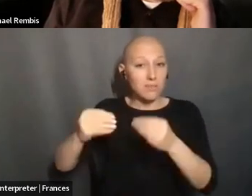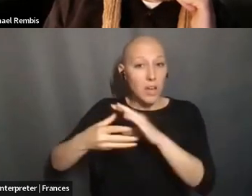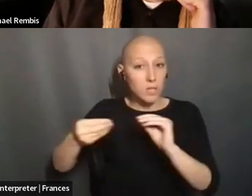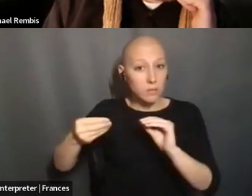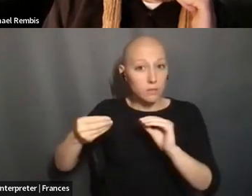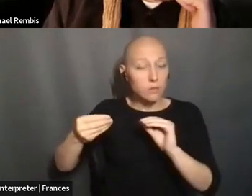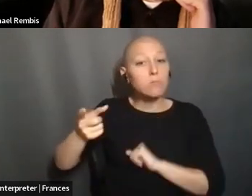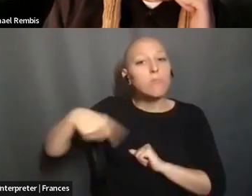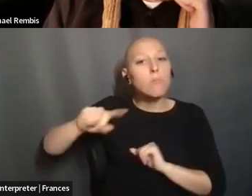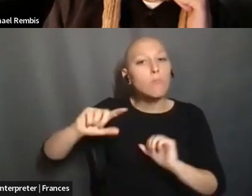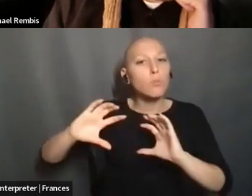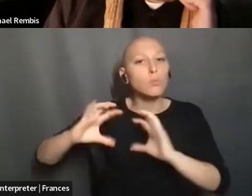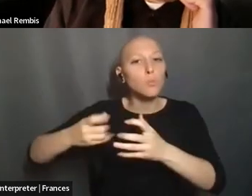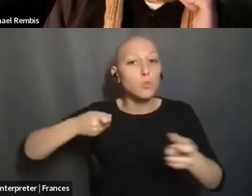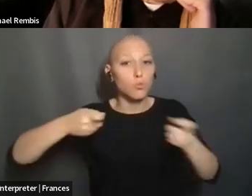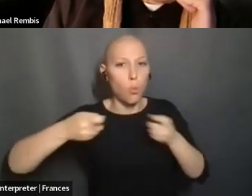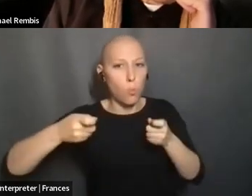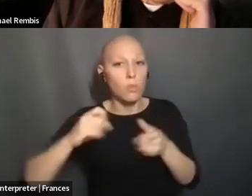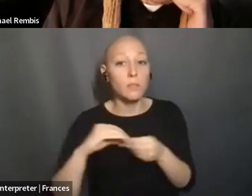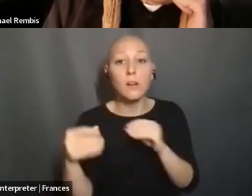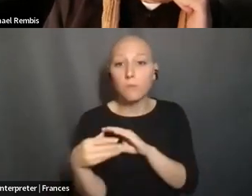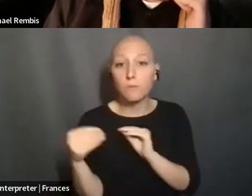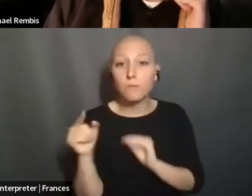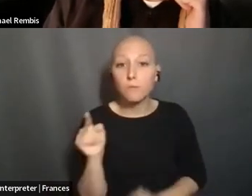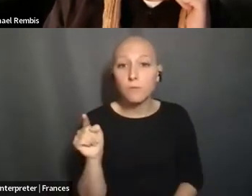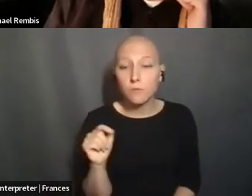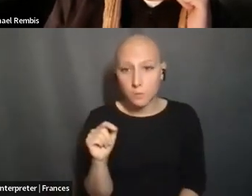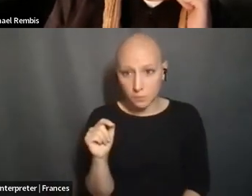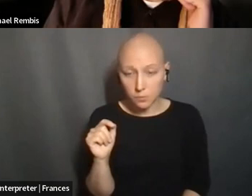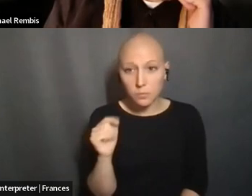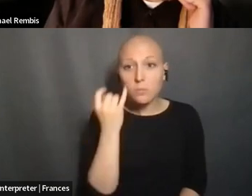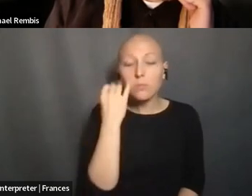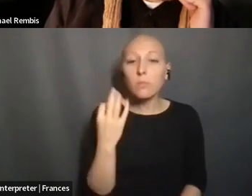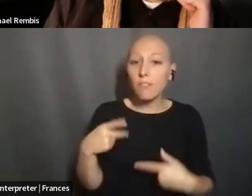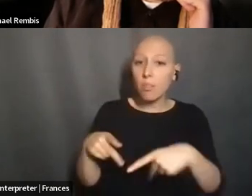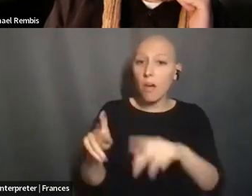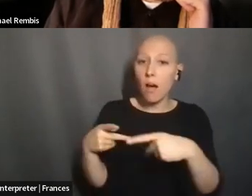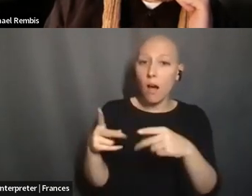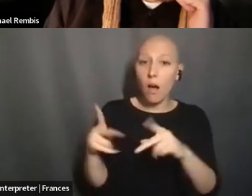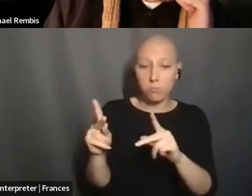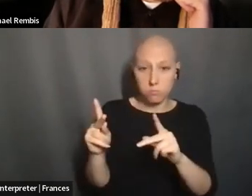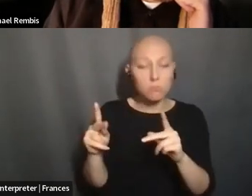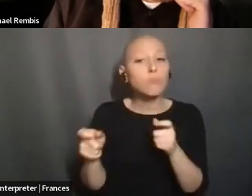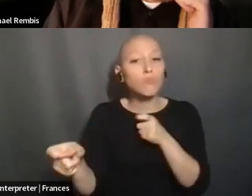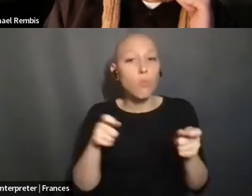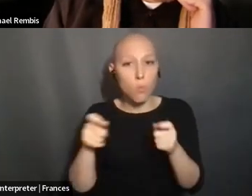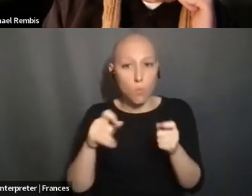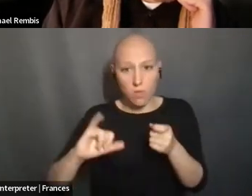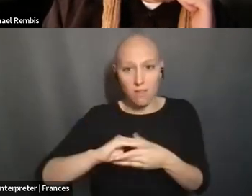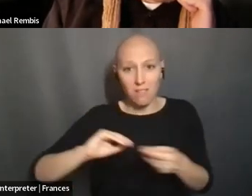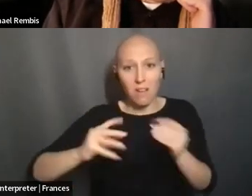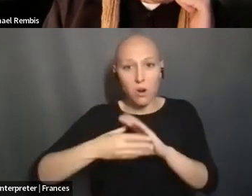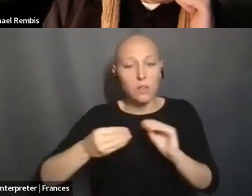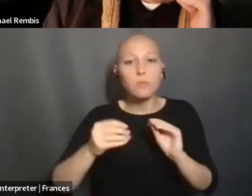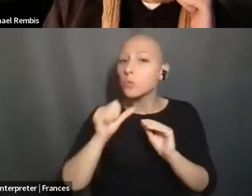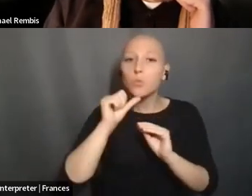AND IF YOU, AND IF YOU SEE, AND IF YOU BASICALLY GIVE THEM GROUND TO CONTROL THE NARRATIVE, THEN IN MANY WAYS,